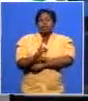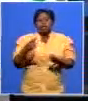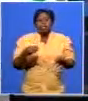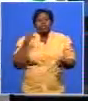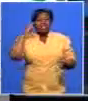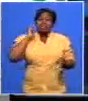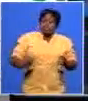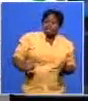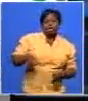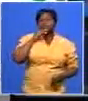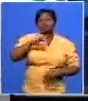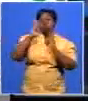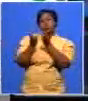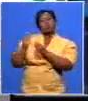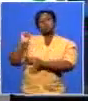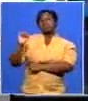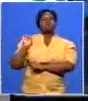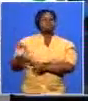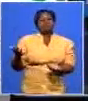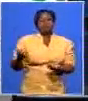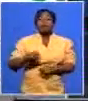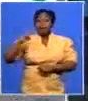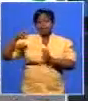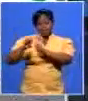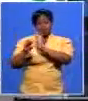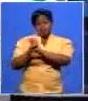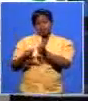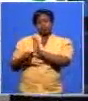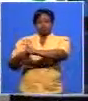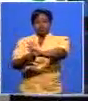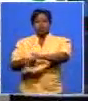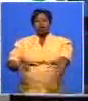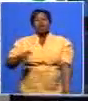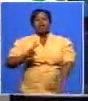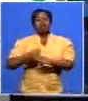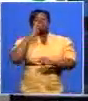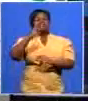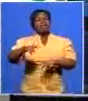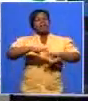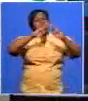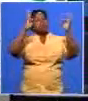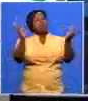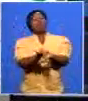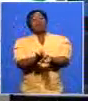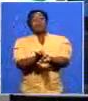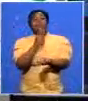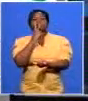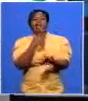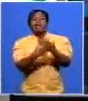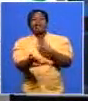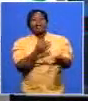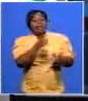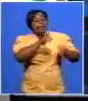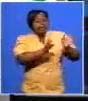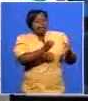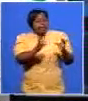own let me give you another example if you go go global look at any party that has been overseeing